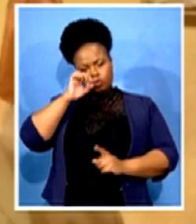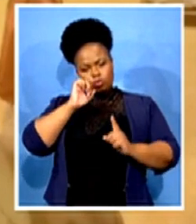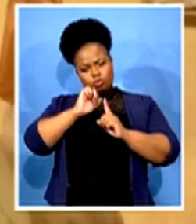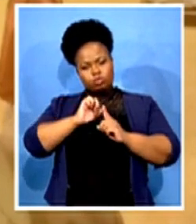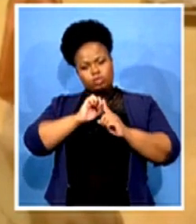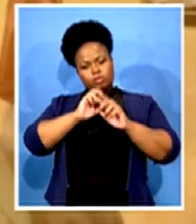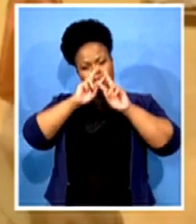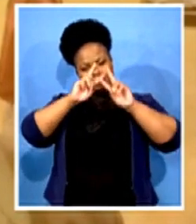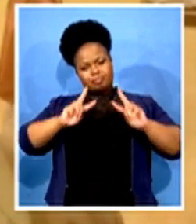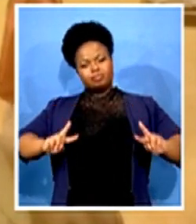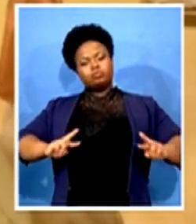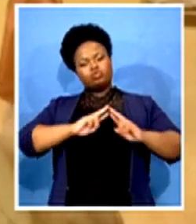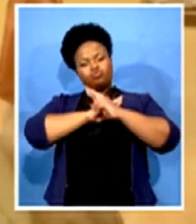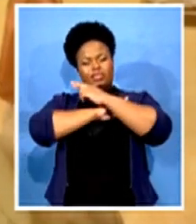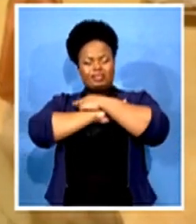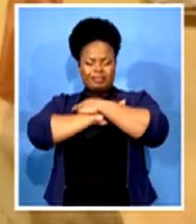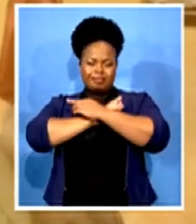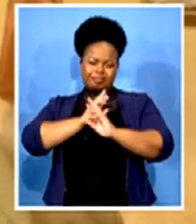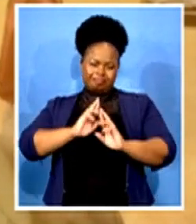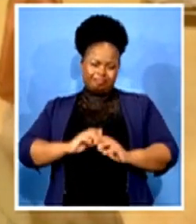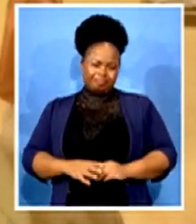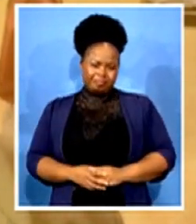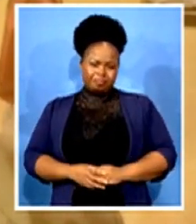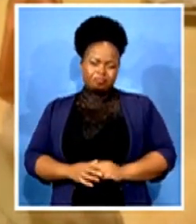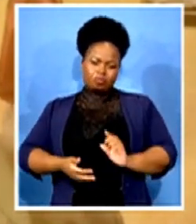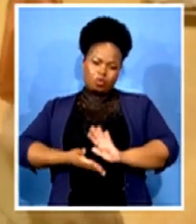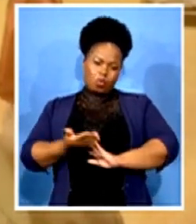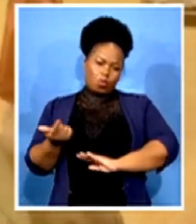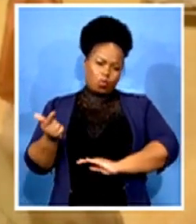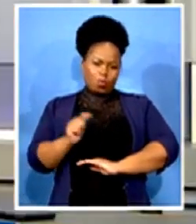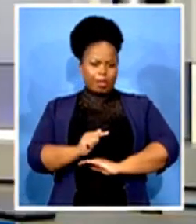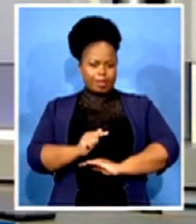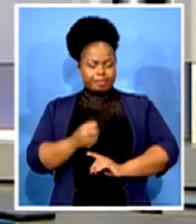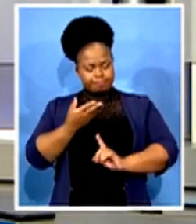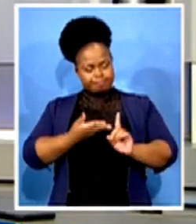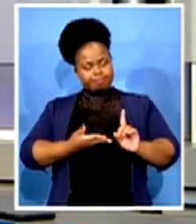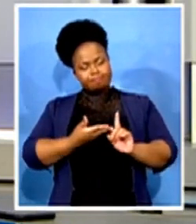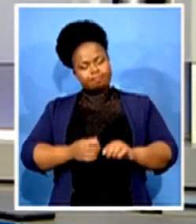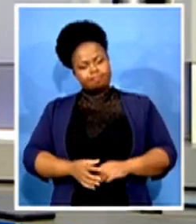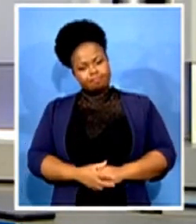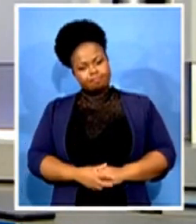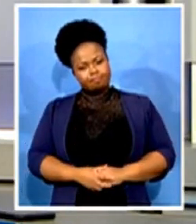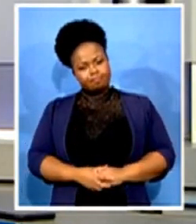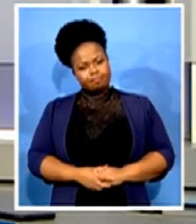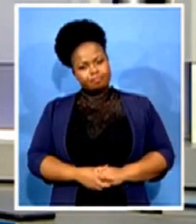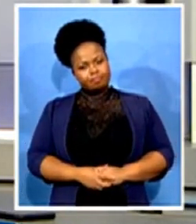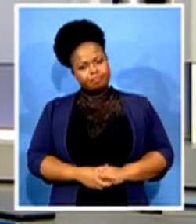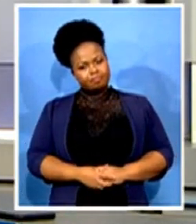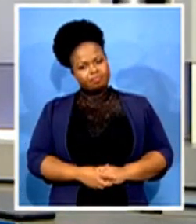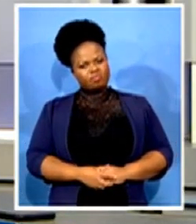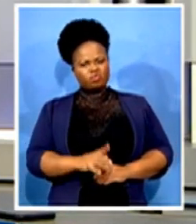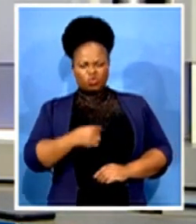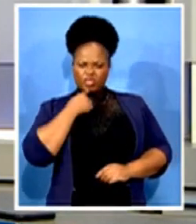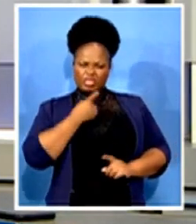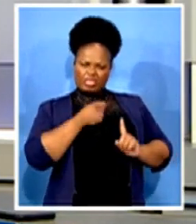Go well, brave man. General, you say he was an optimist. What do you think drove